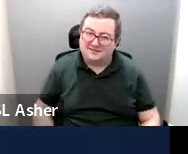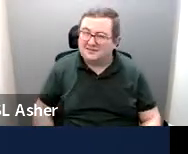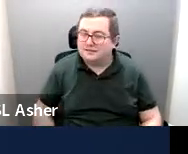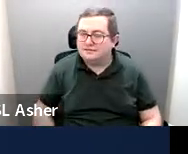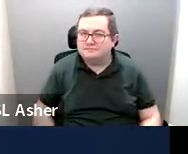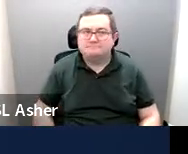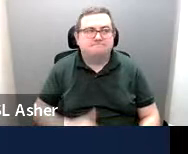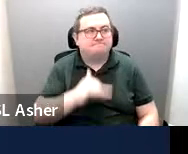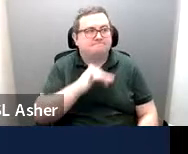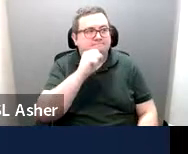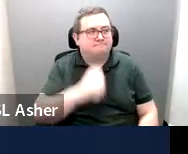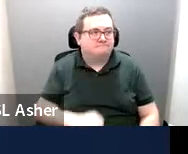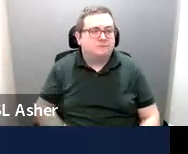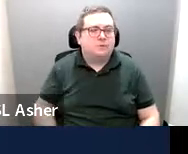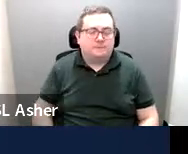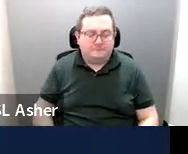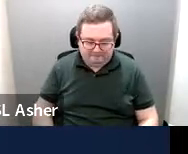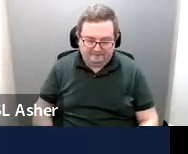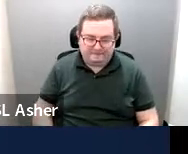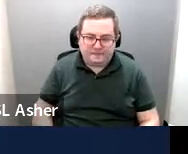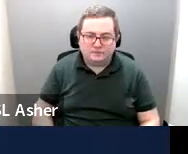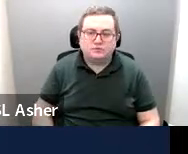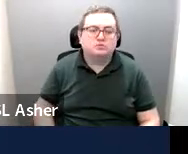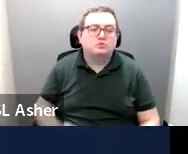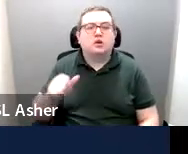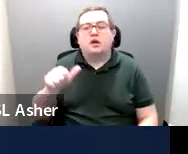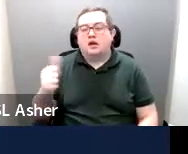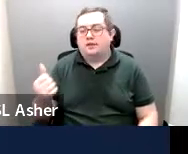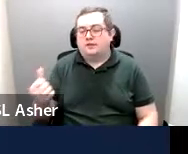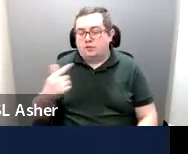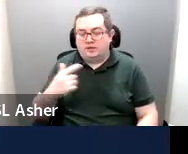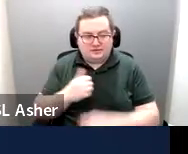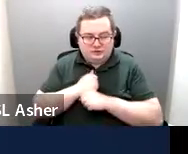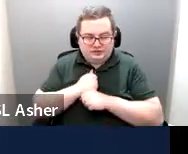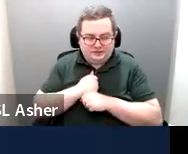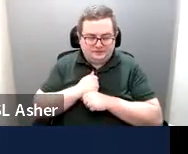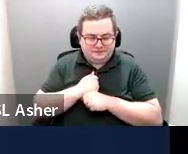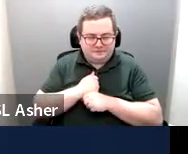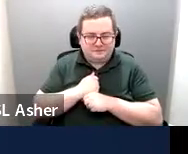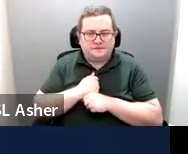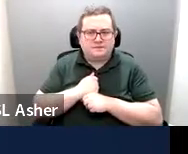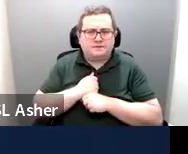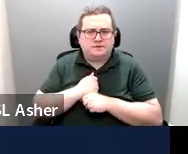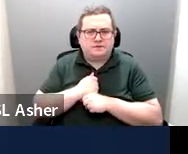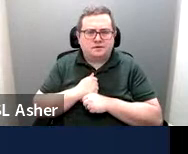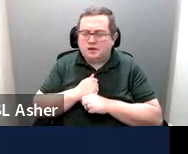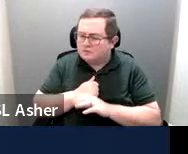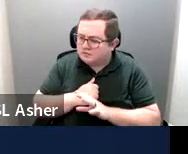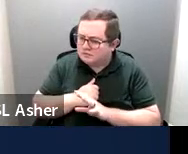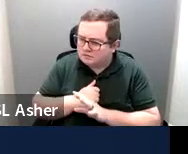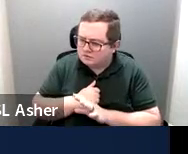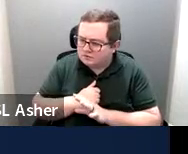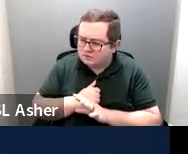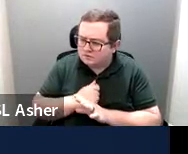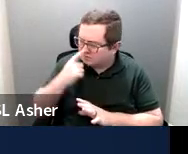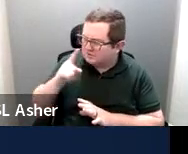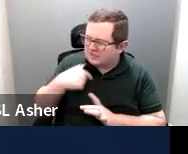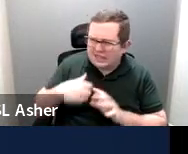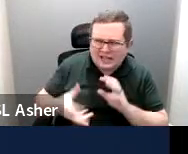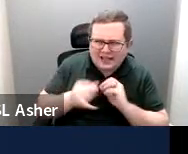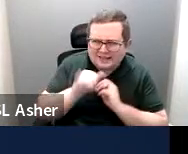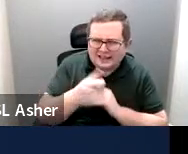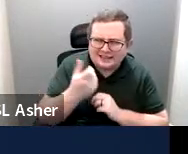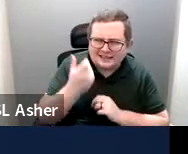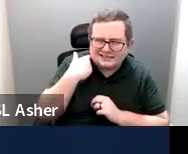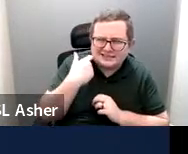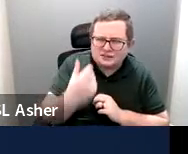Yep. Okay. So another question we receive is, is, if I can just add that last